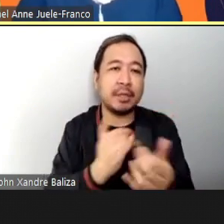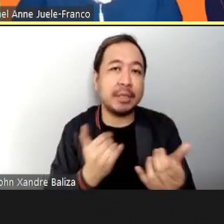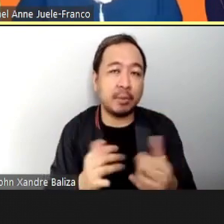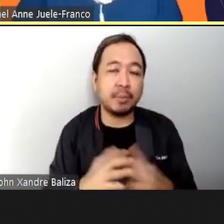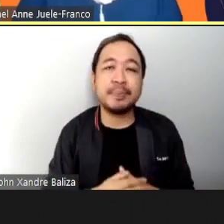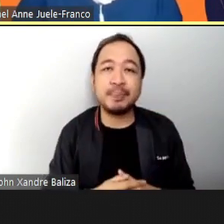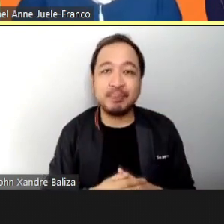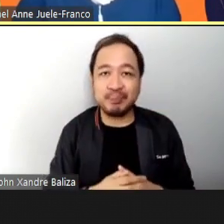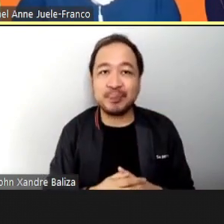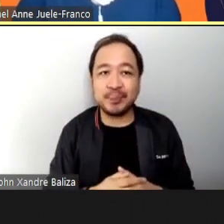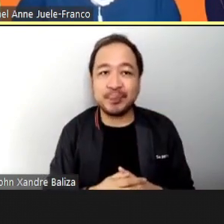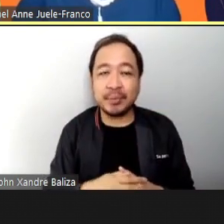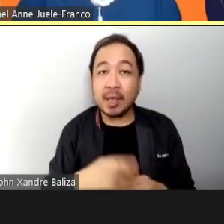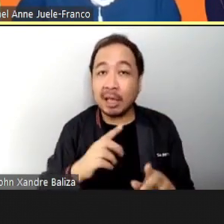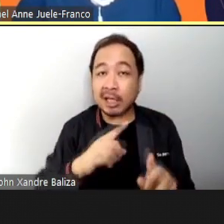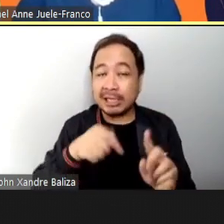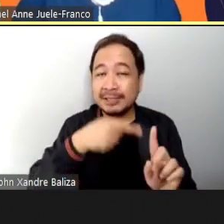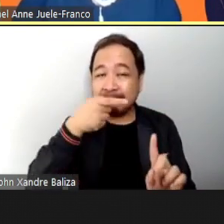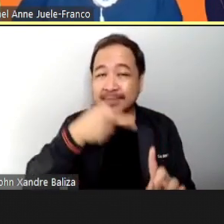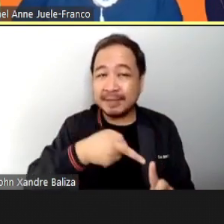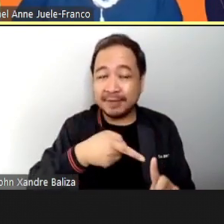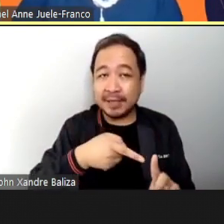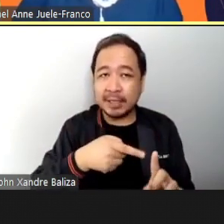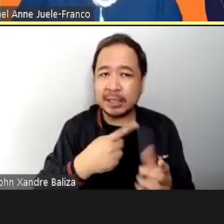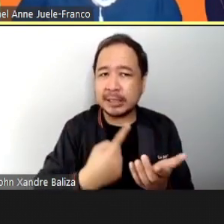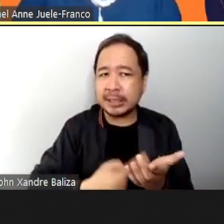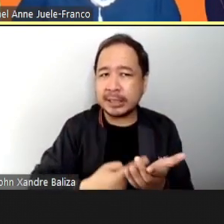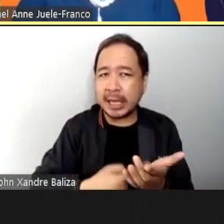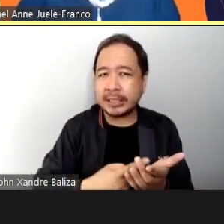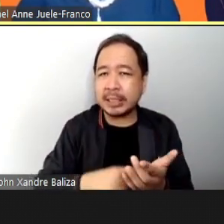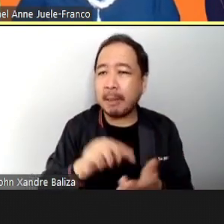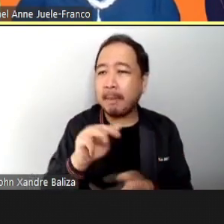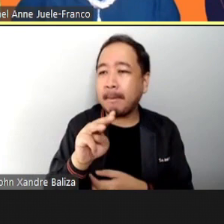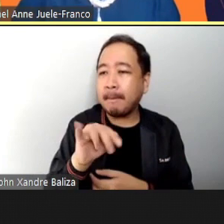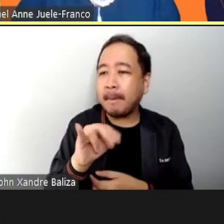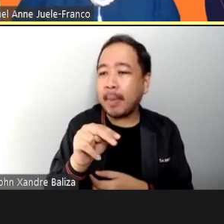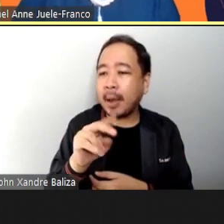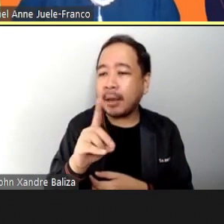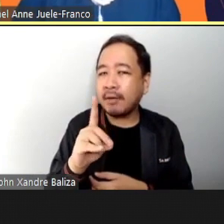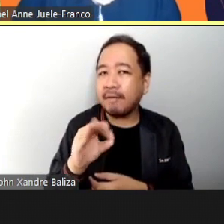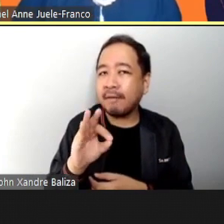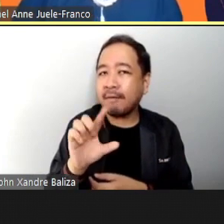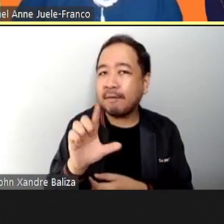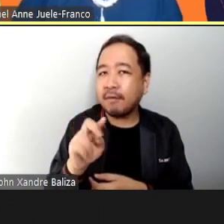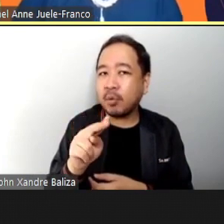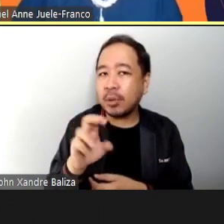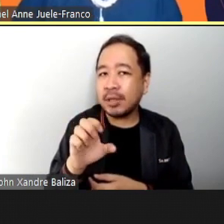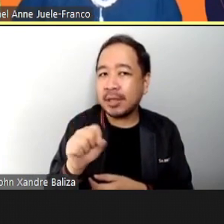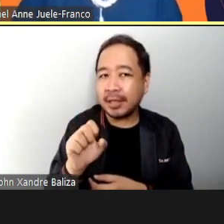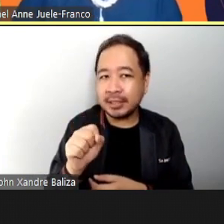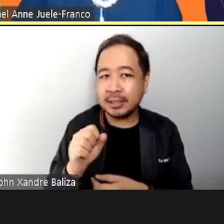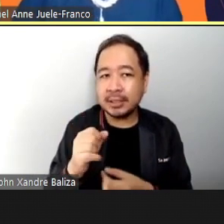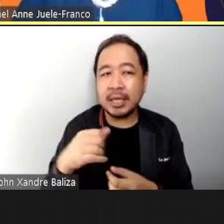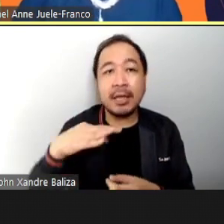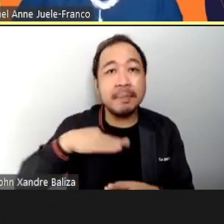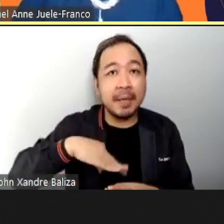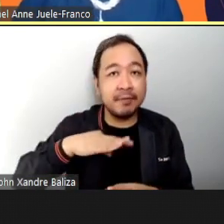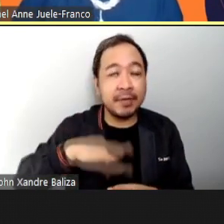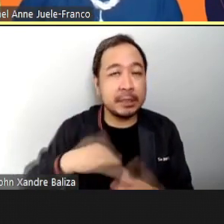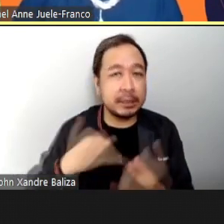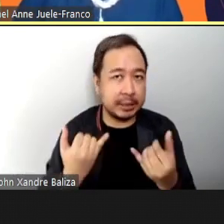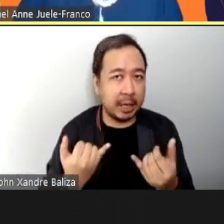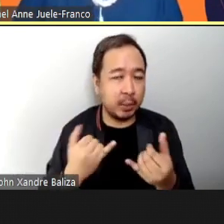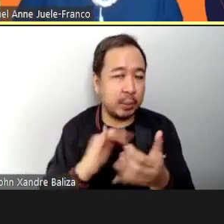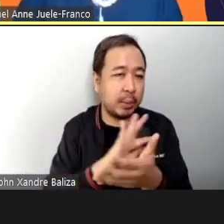To discuss mindfulness and its benefits to this time of pandemic To introduce the concept of group